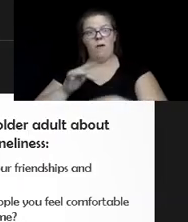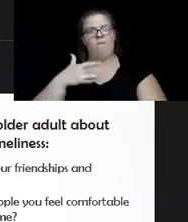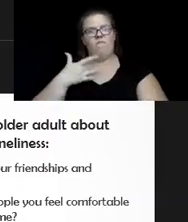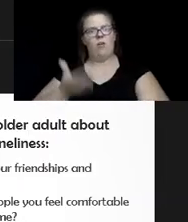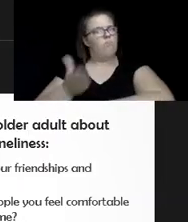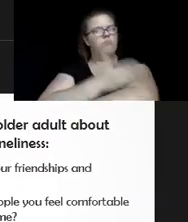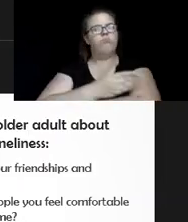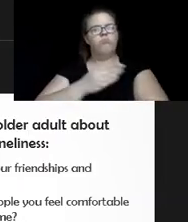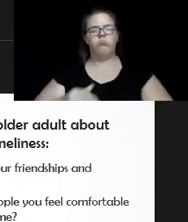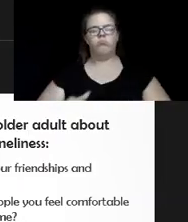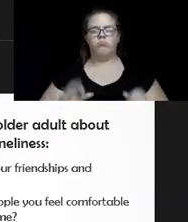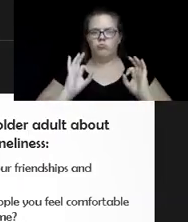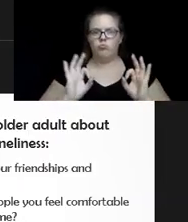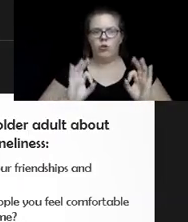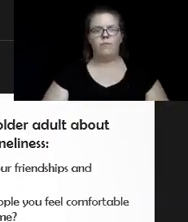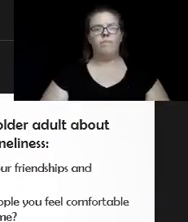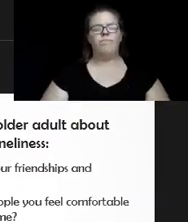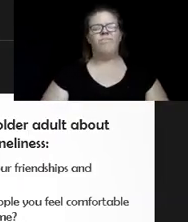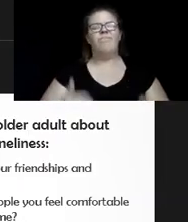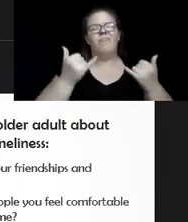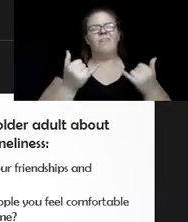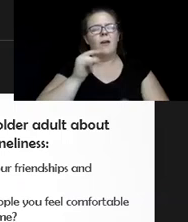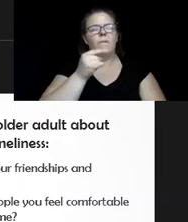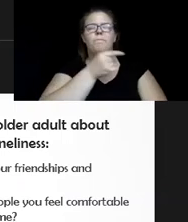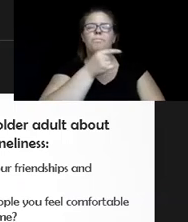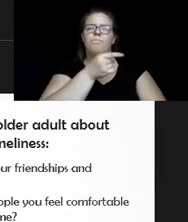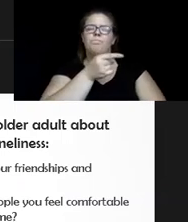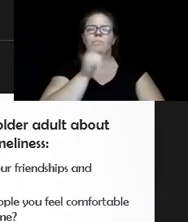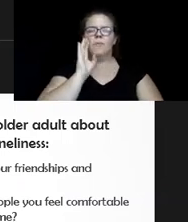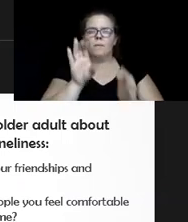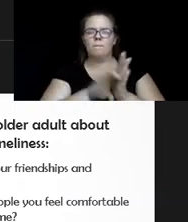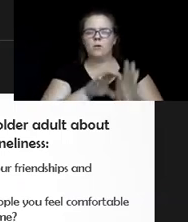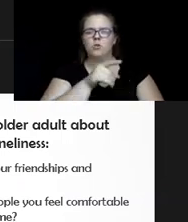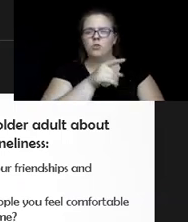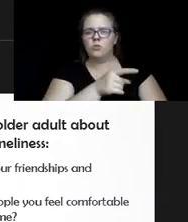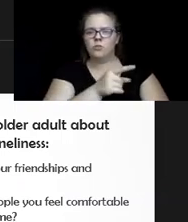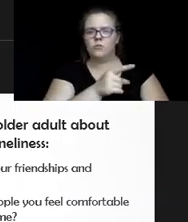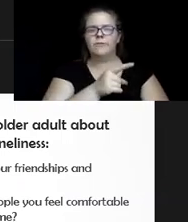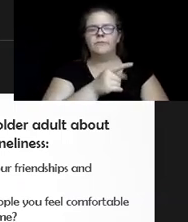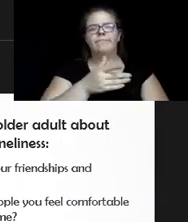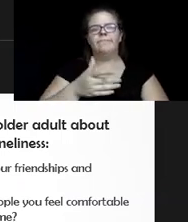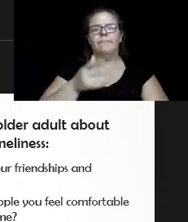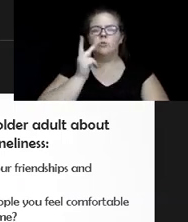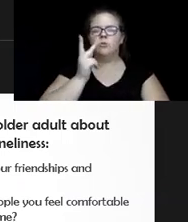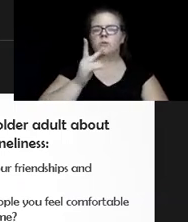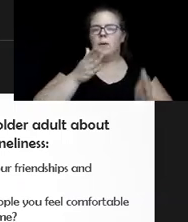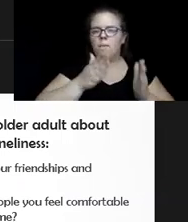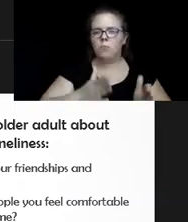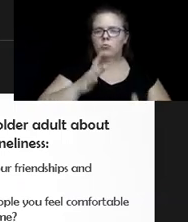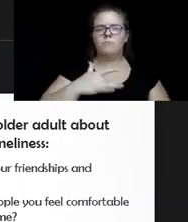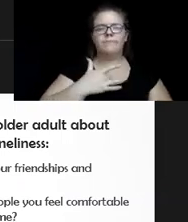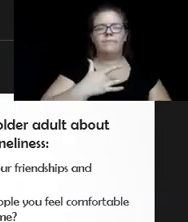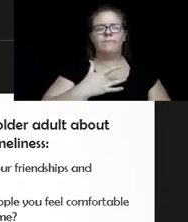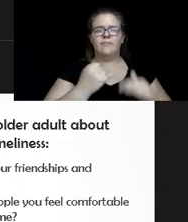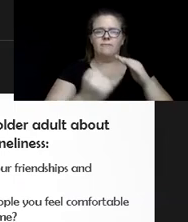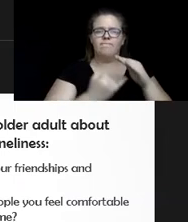And I'll direct your attention to the slide. This is a person who, you know, is feeling very isolated and has the words